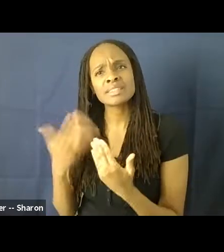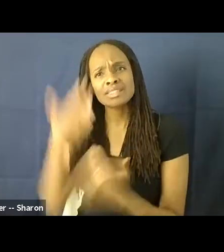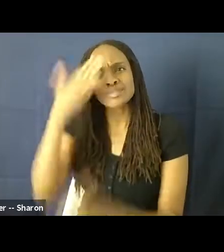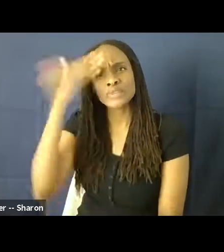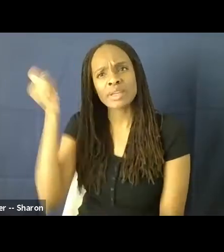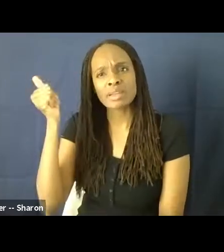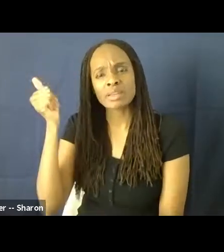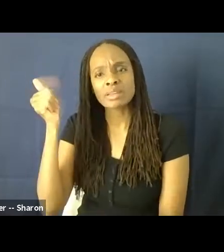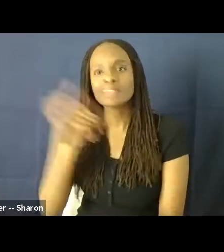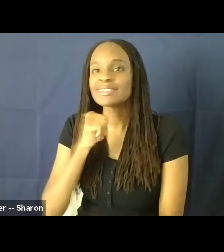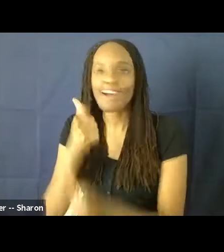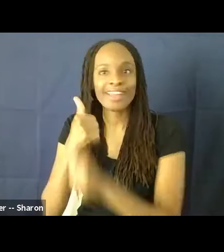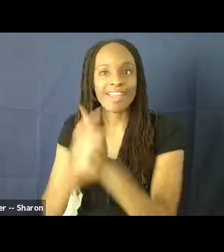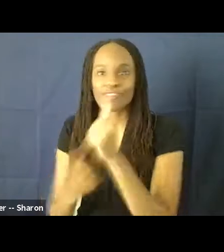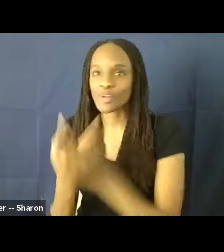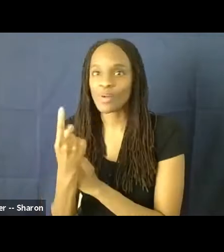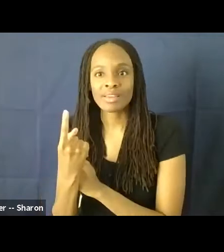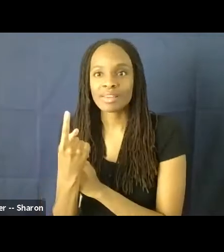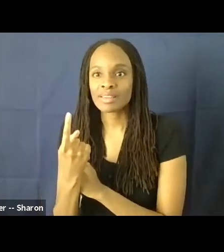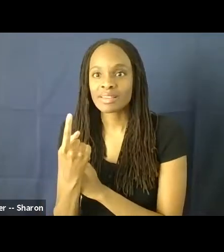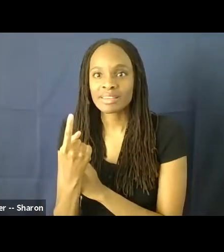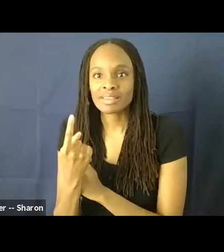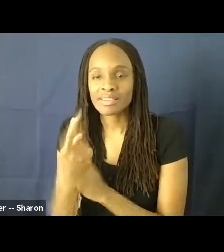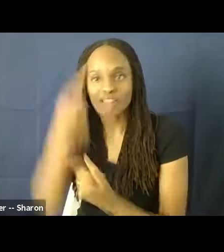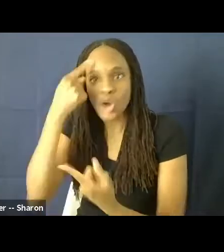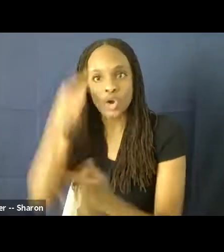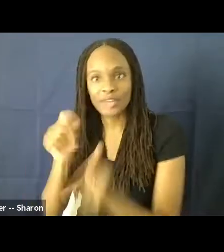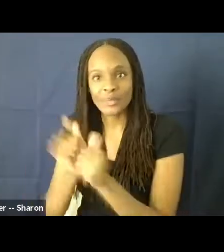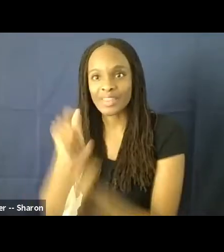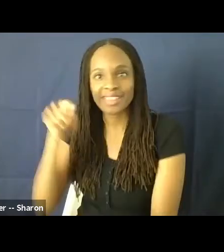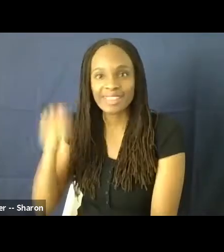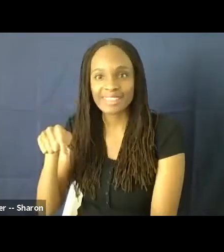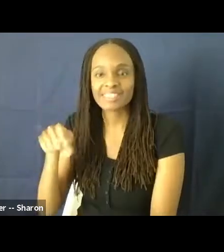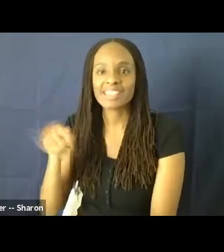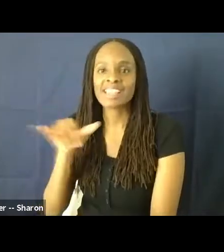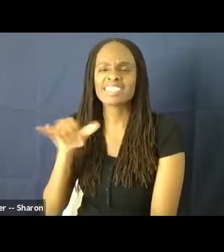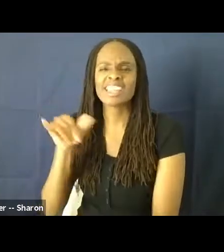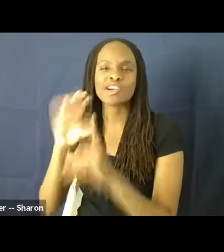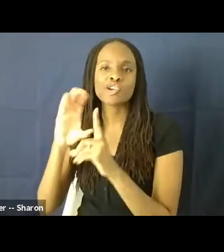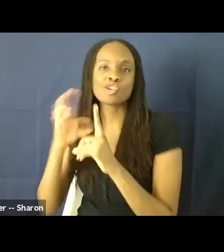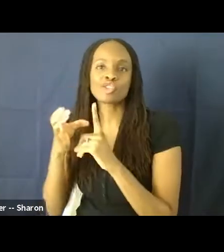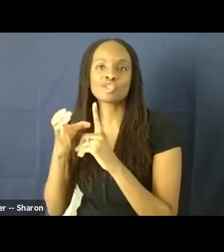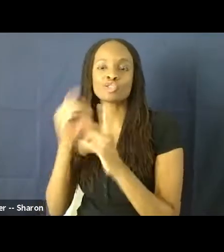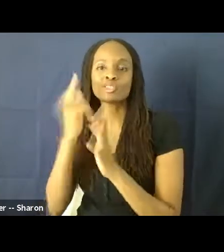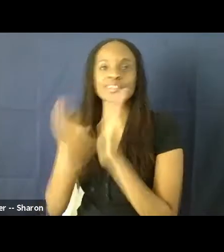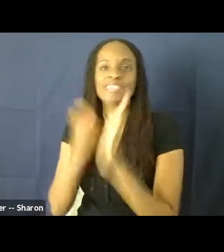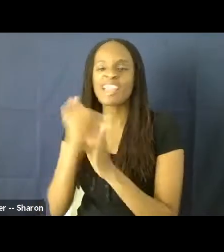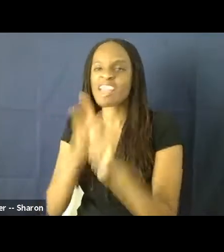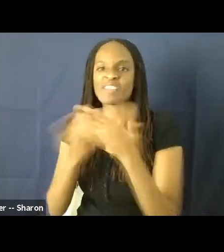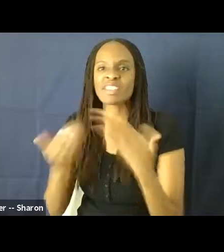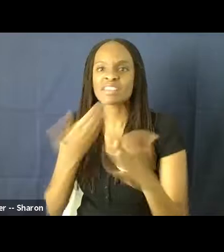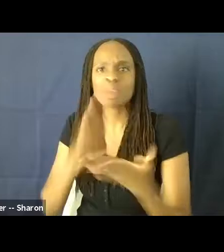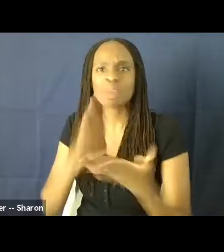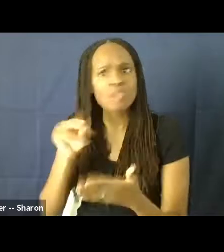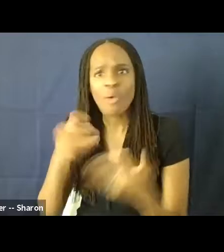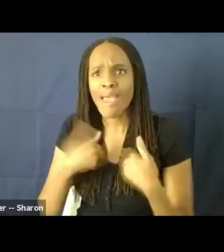that not everyone was in agreement with this, right? Like we think of this as being like a cultural era where things were really bad. No, there were plenty of voices.